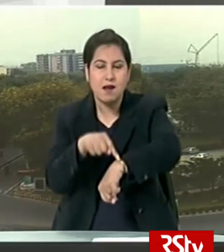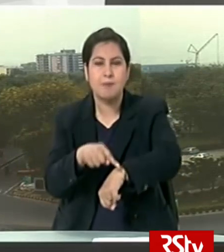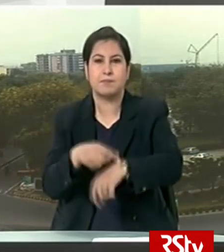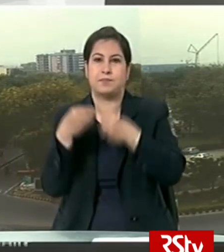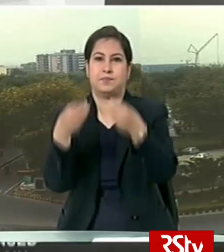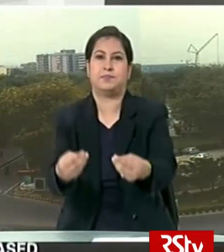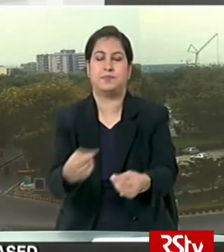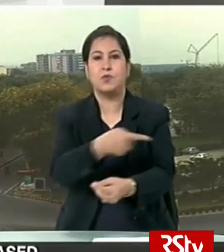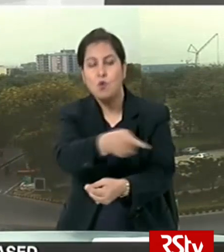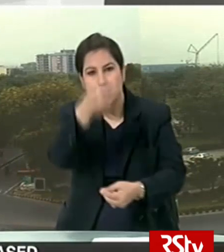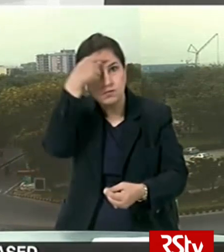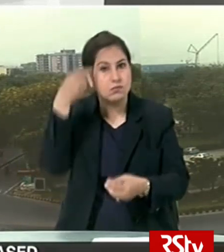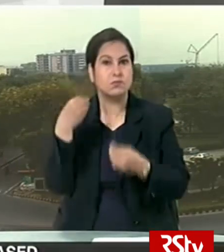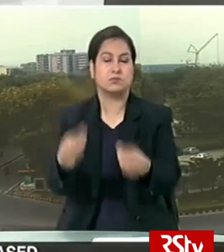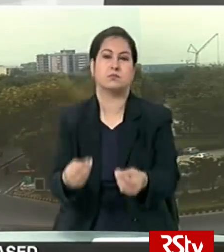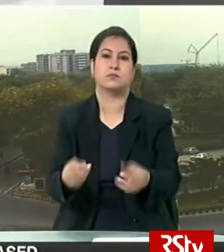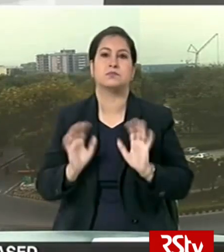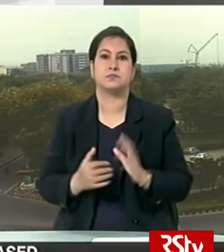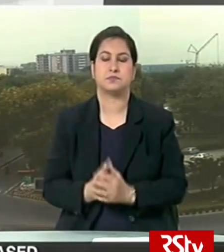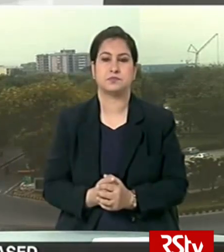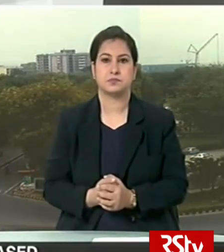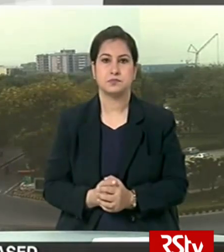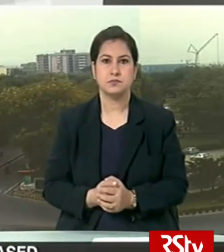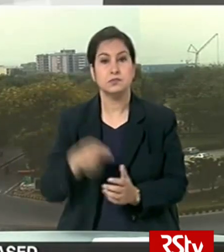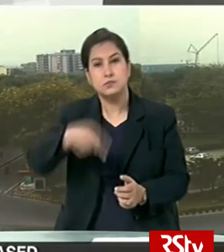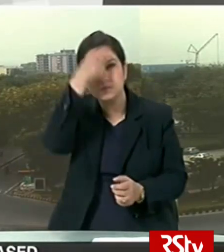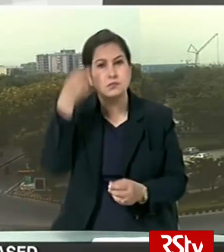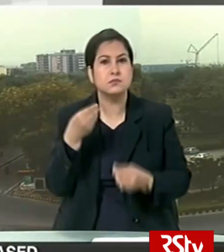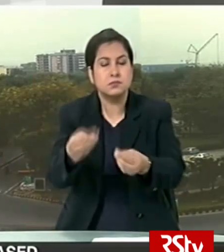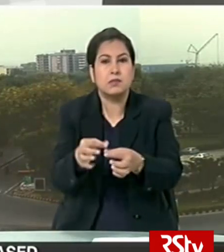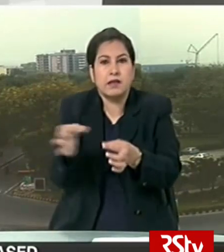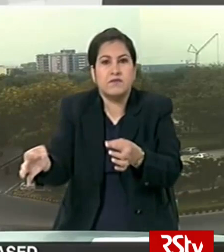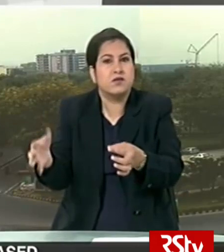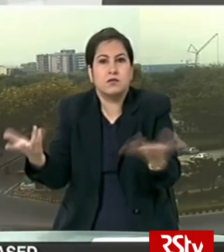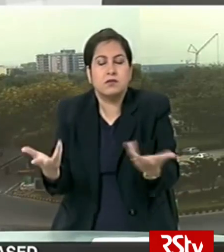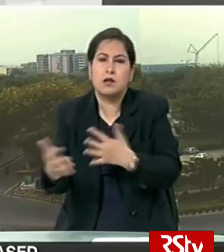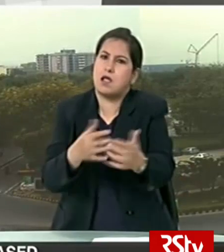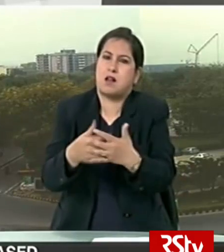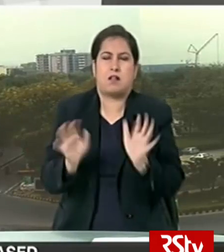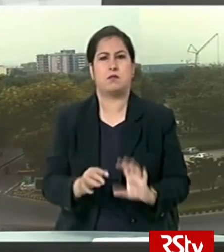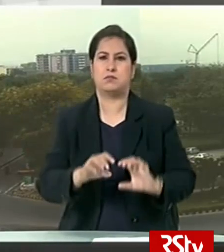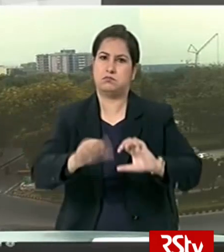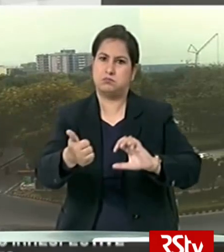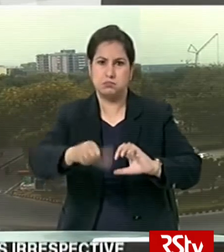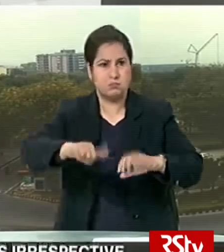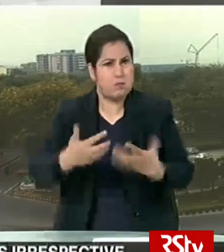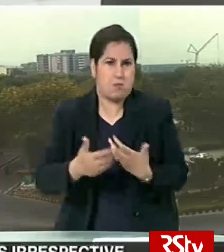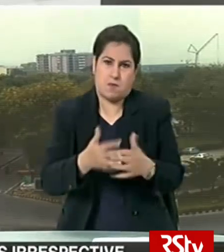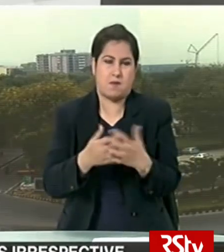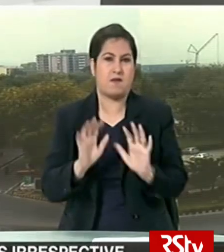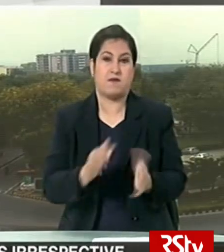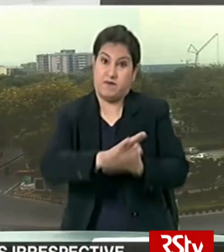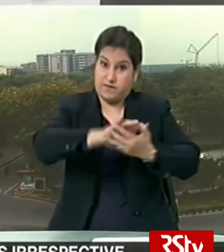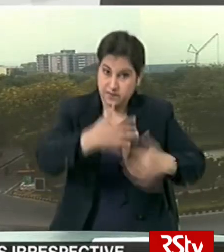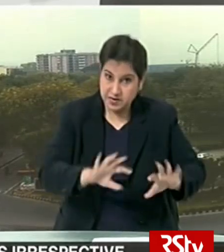-time measure in extraordinary situation Opportunity will be extended to students irrespective of whether their exams